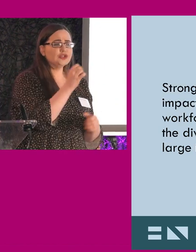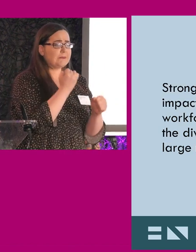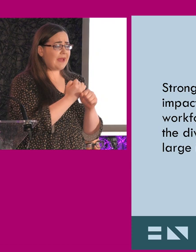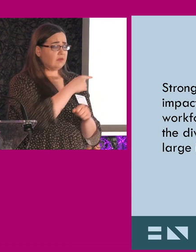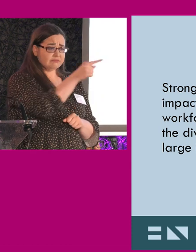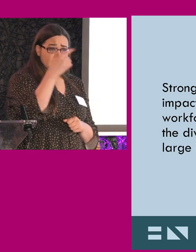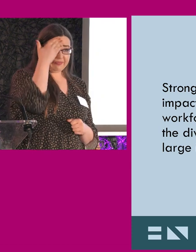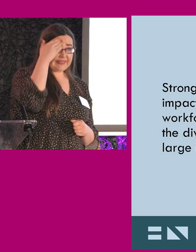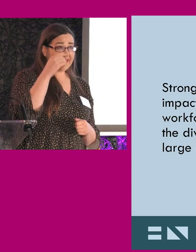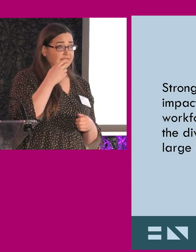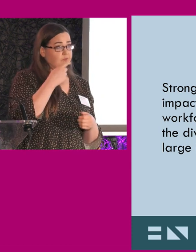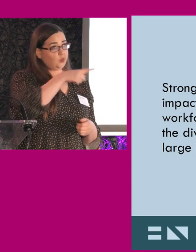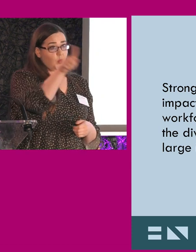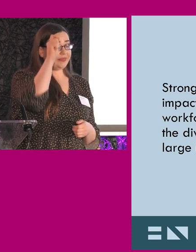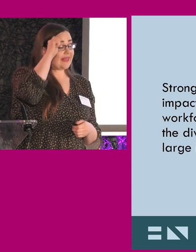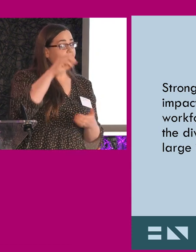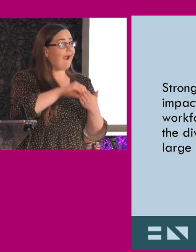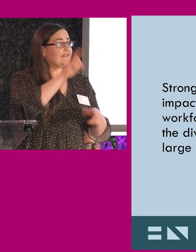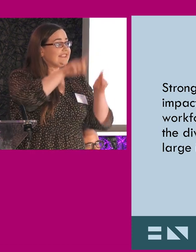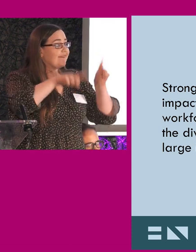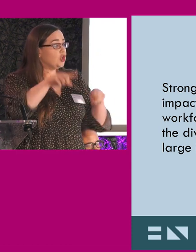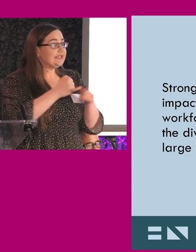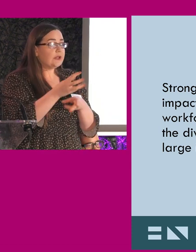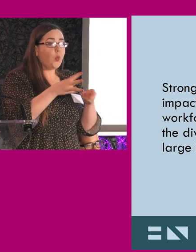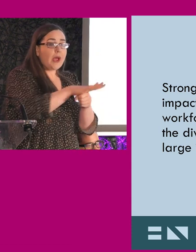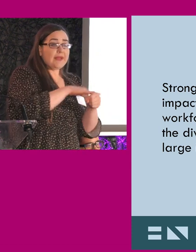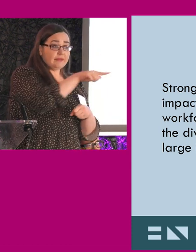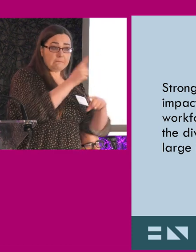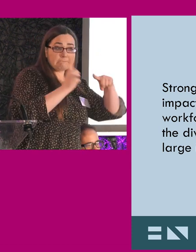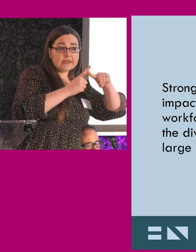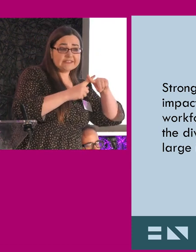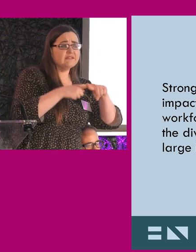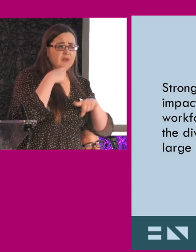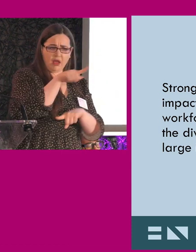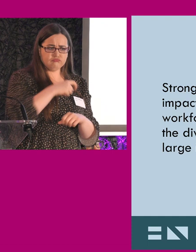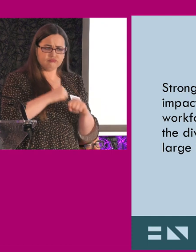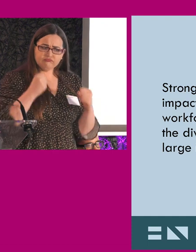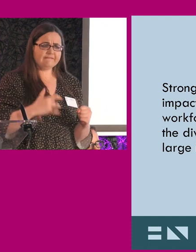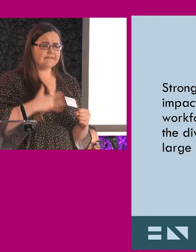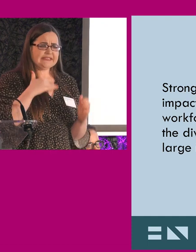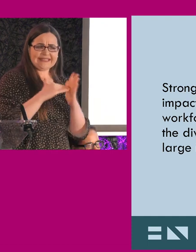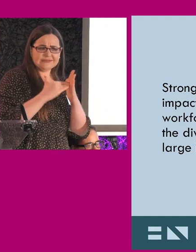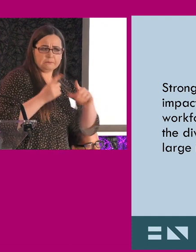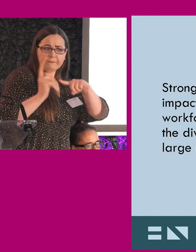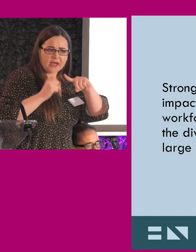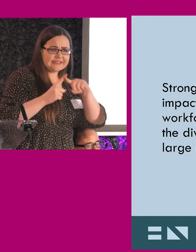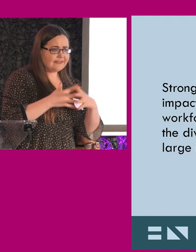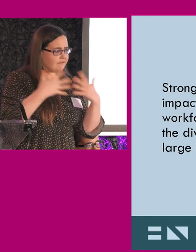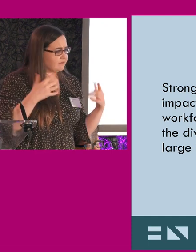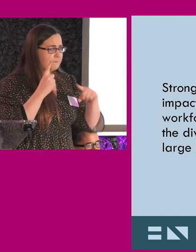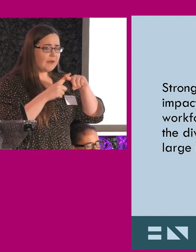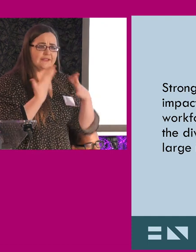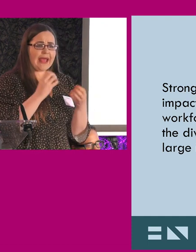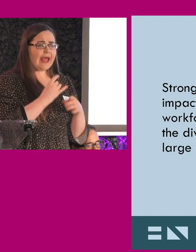And when we asked the questions then about, do people, do the, do people feel diversity in the workplace is important? There was a strong positive